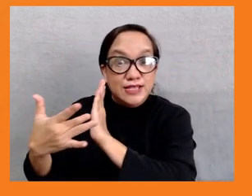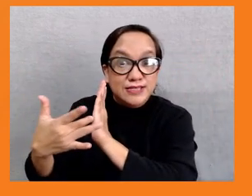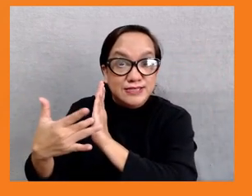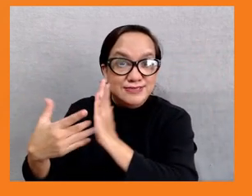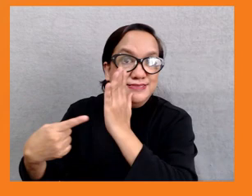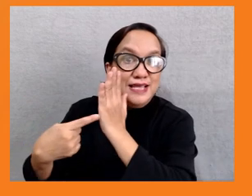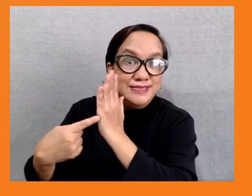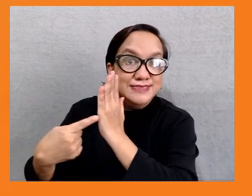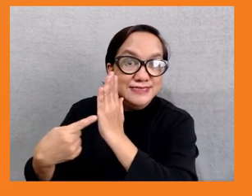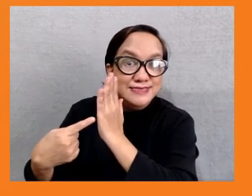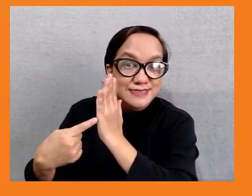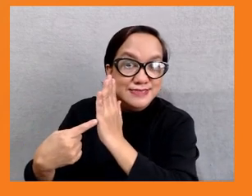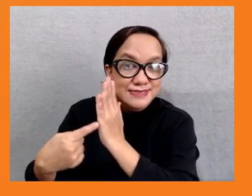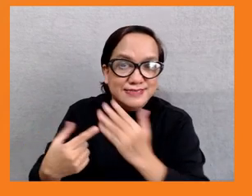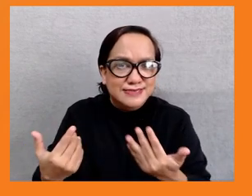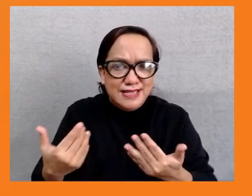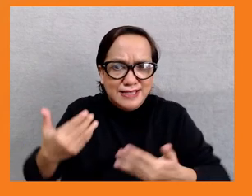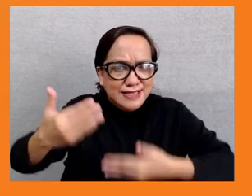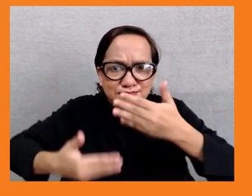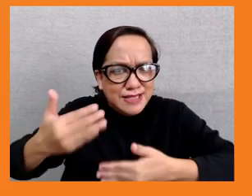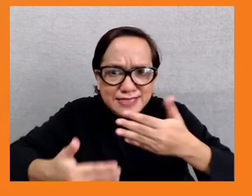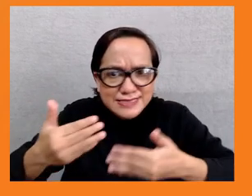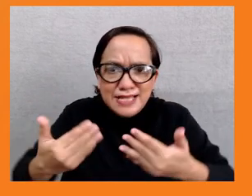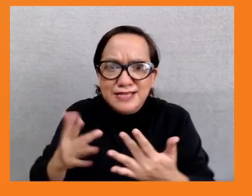partners to do this. Next slide, please.